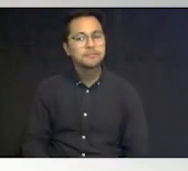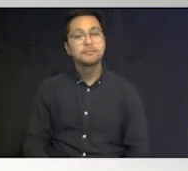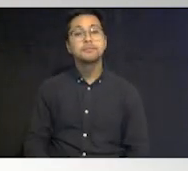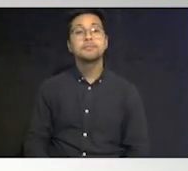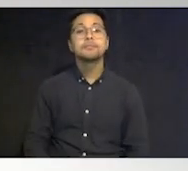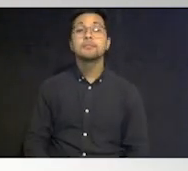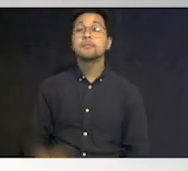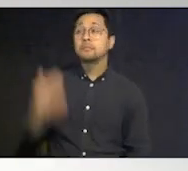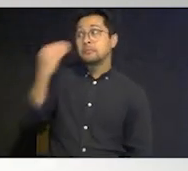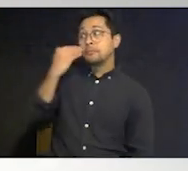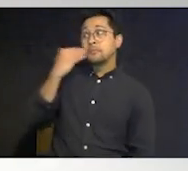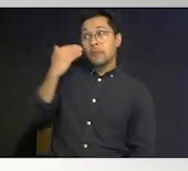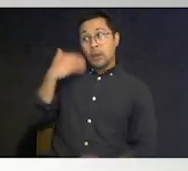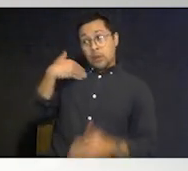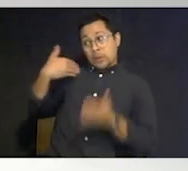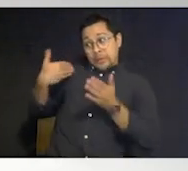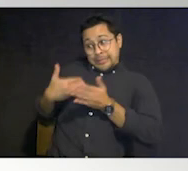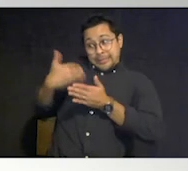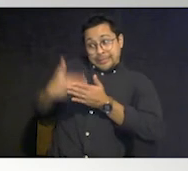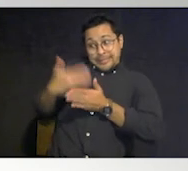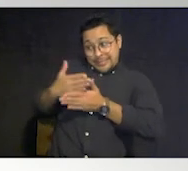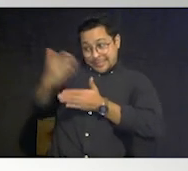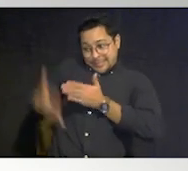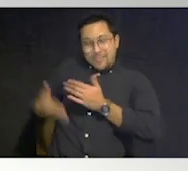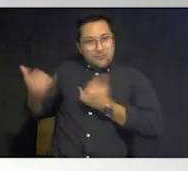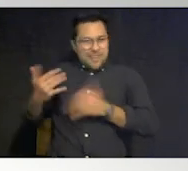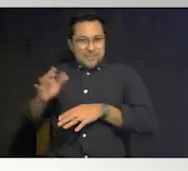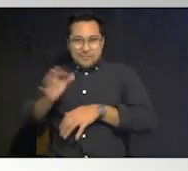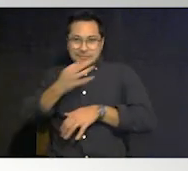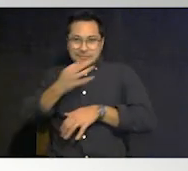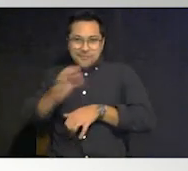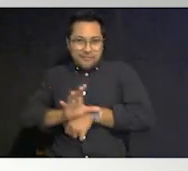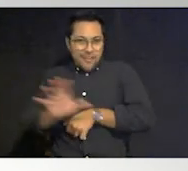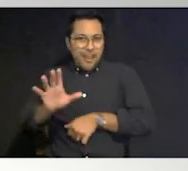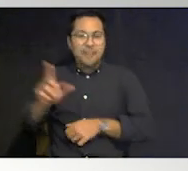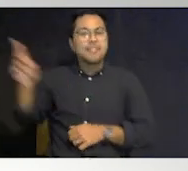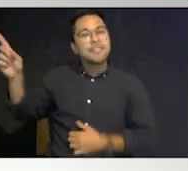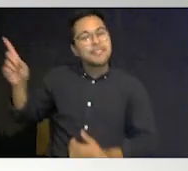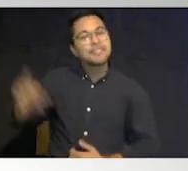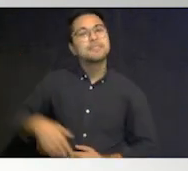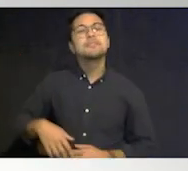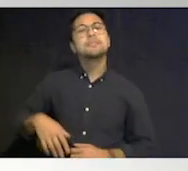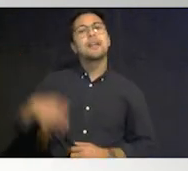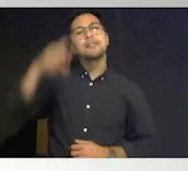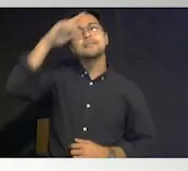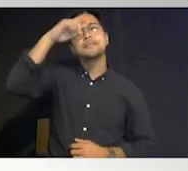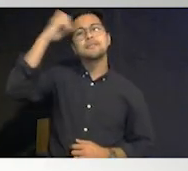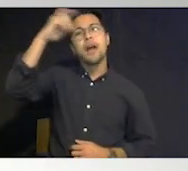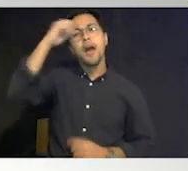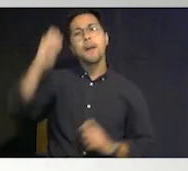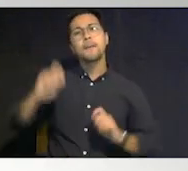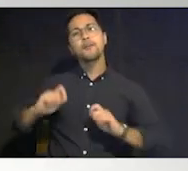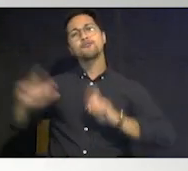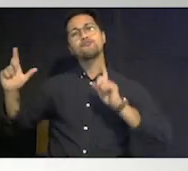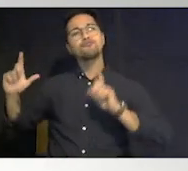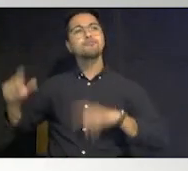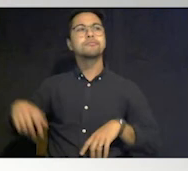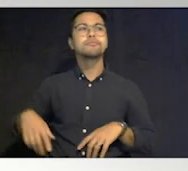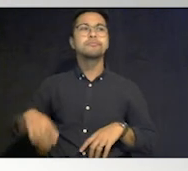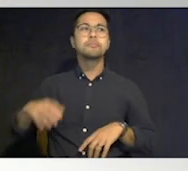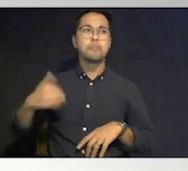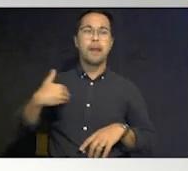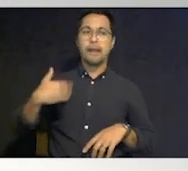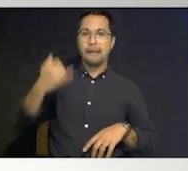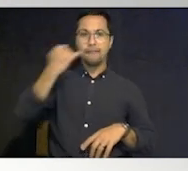and where i know we're right at the end here because we're right up against five o'clock and this is a bit of a summary slide which really just drives home the point of being disaster